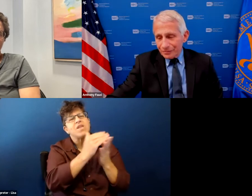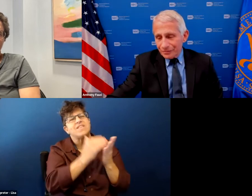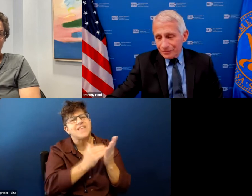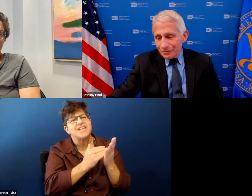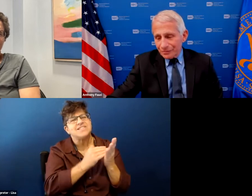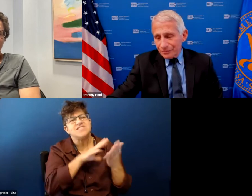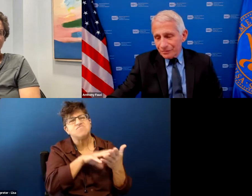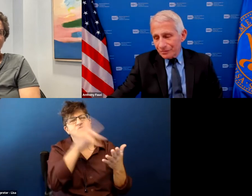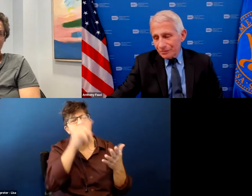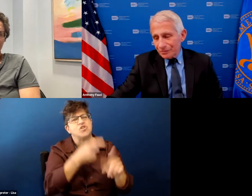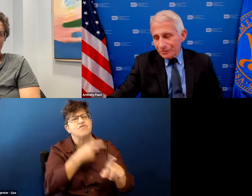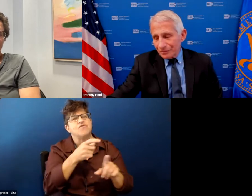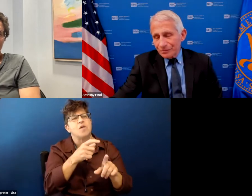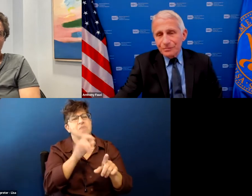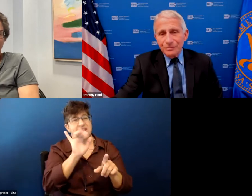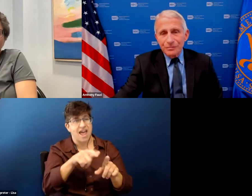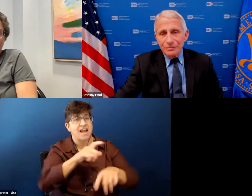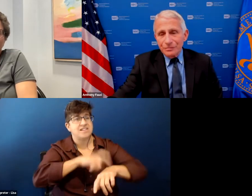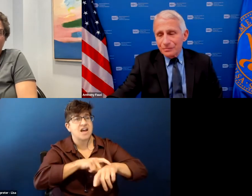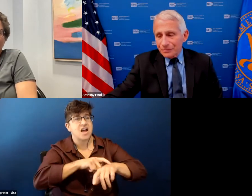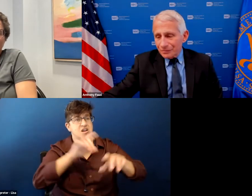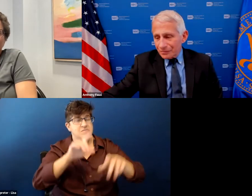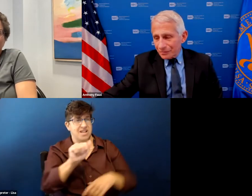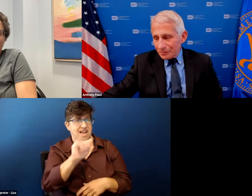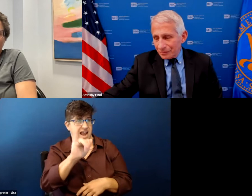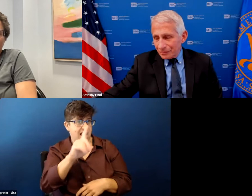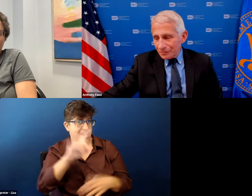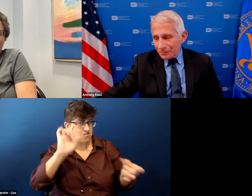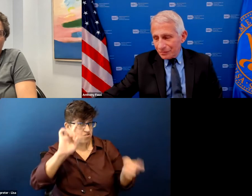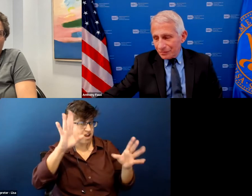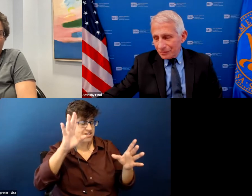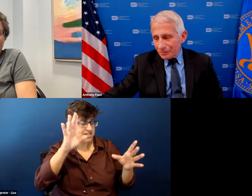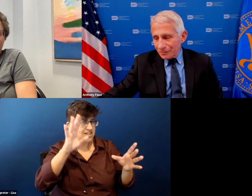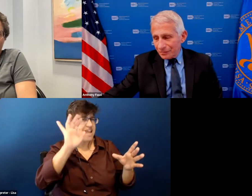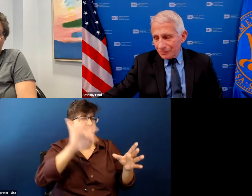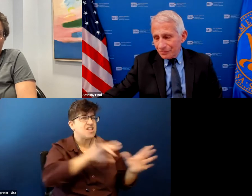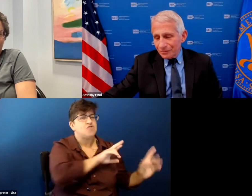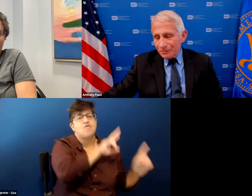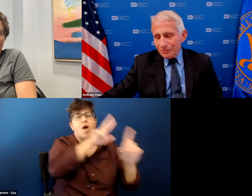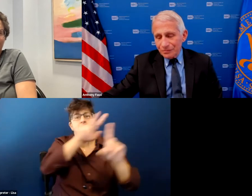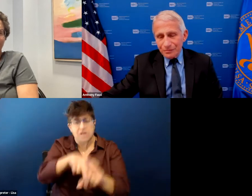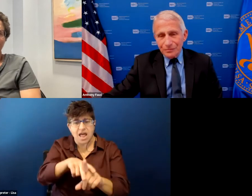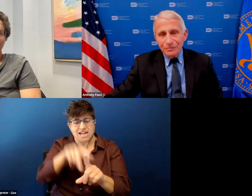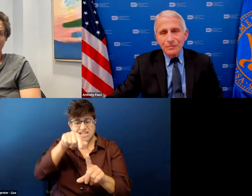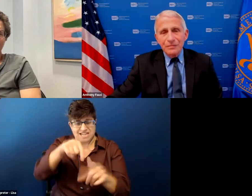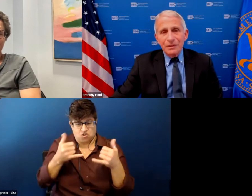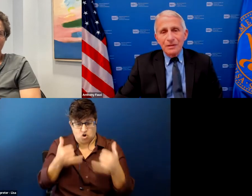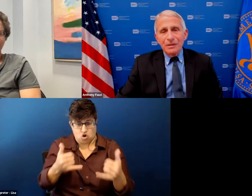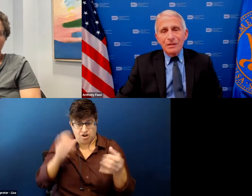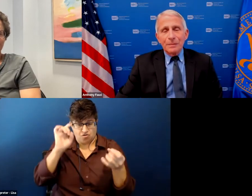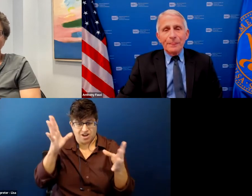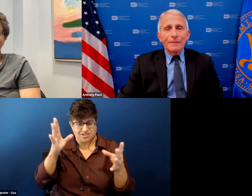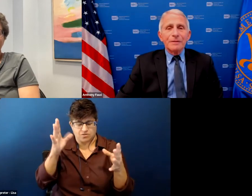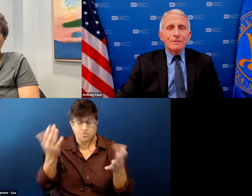and um used during this crisis which again is a crisis of such profound human suffering right